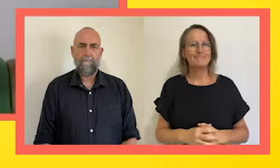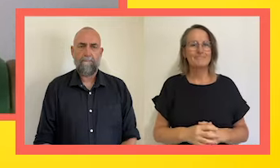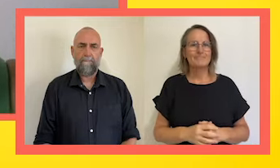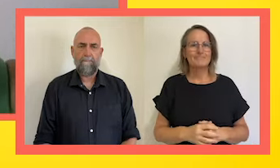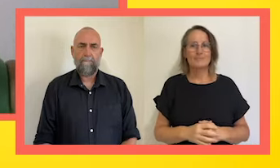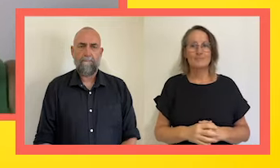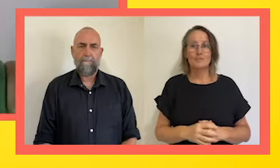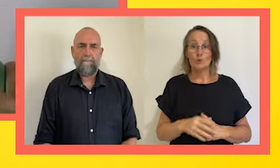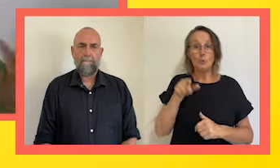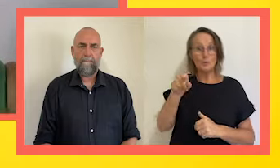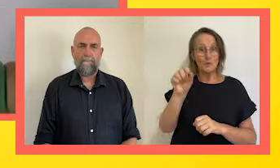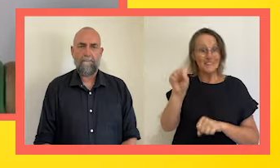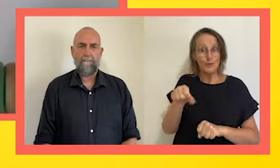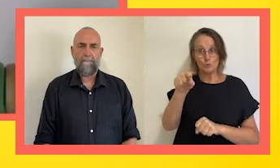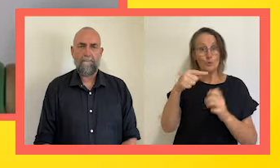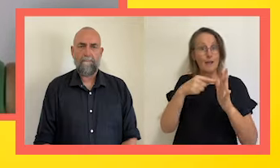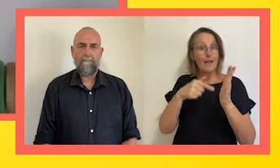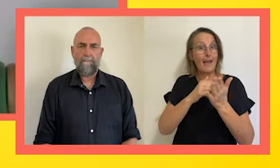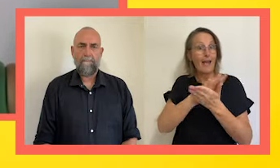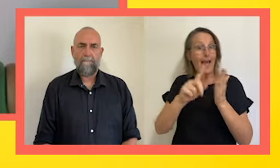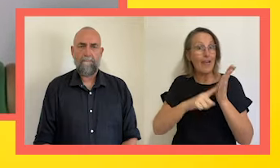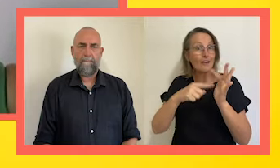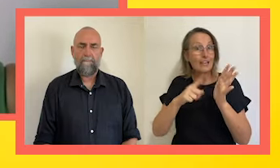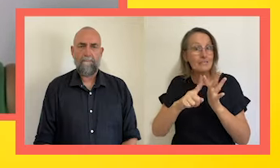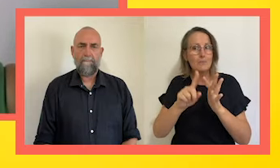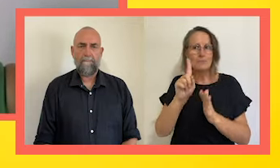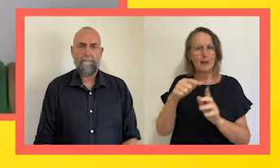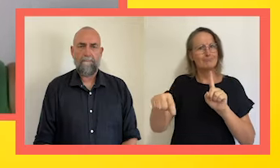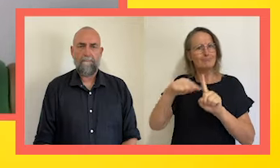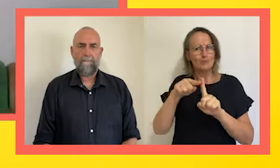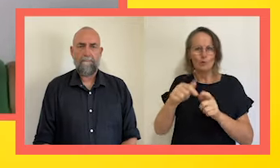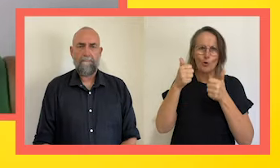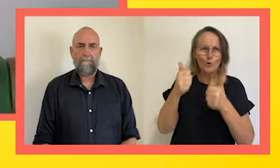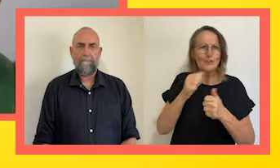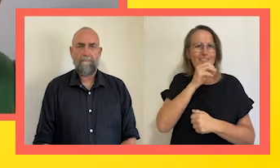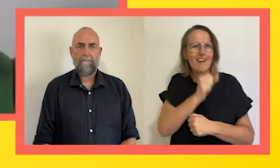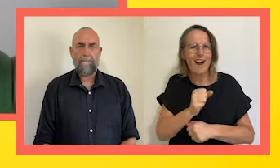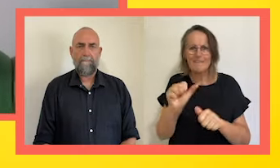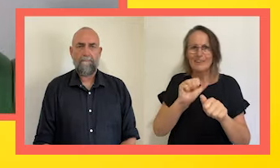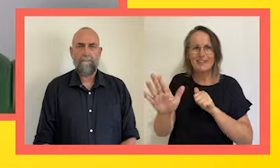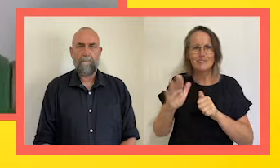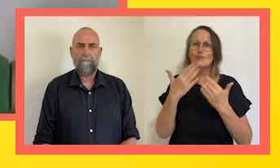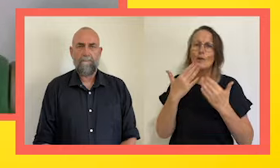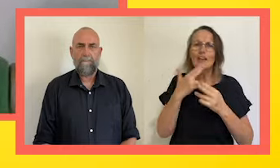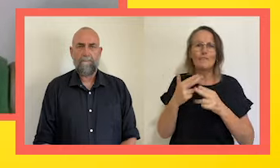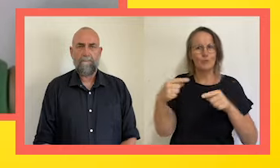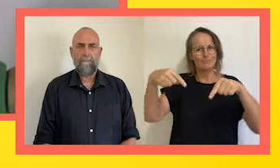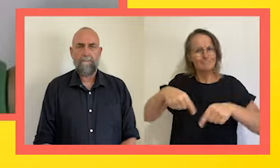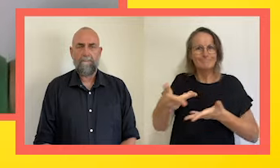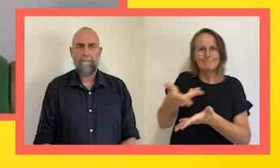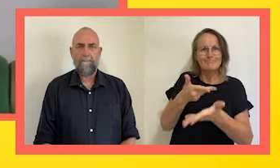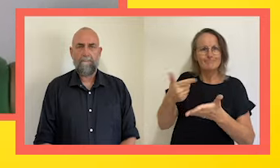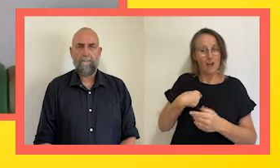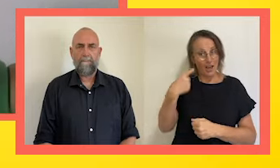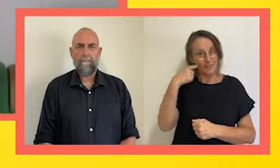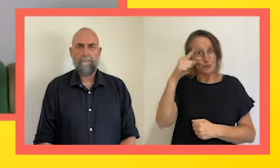you're so much more than an athlete, an incredible human and thank you so much for sharing the time with us and I can't wait, I reckon you can